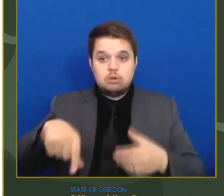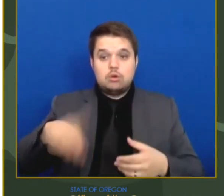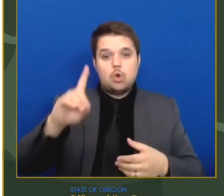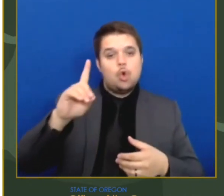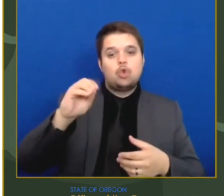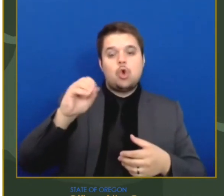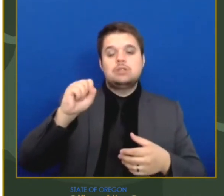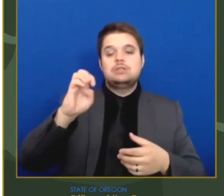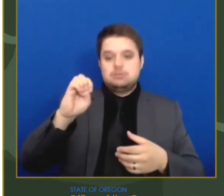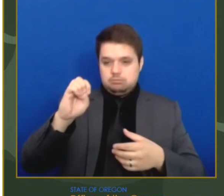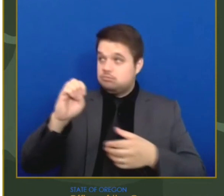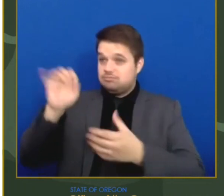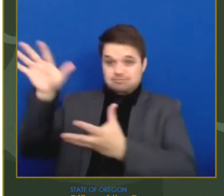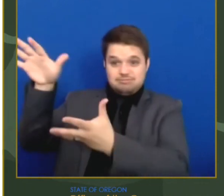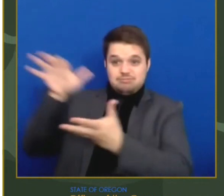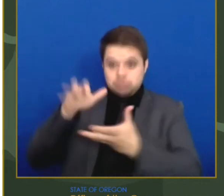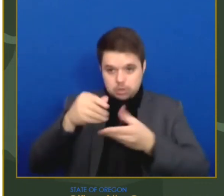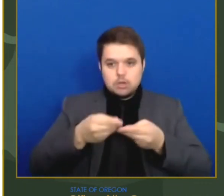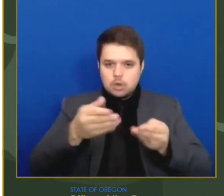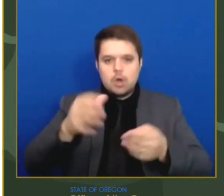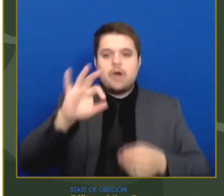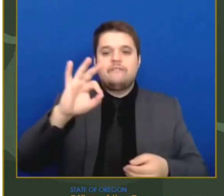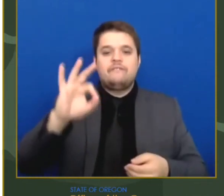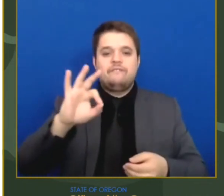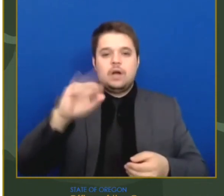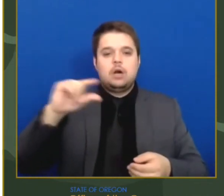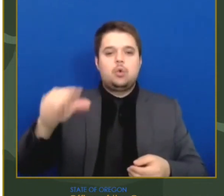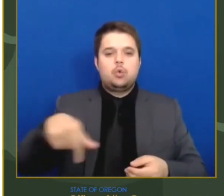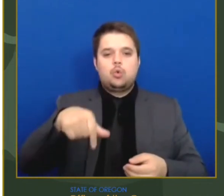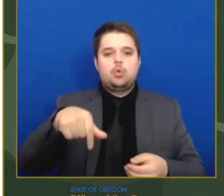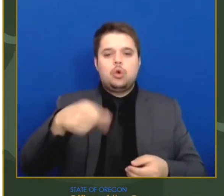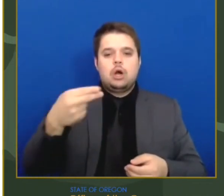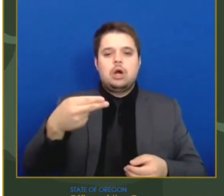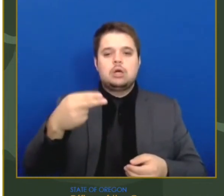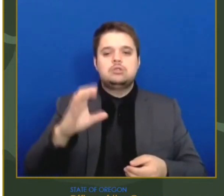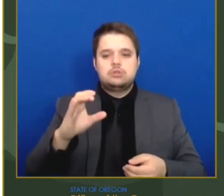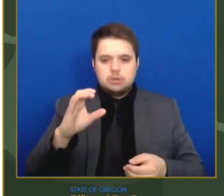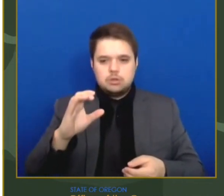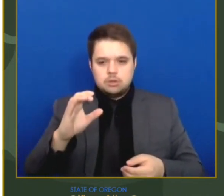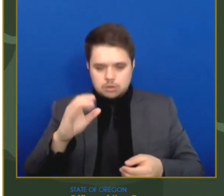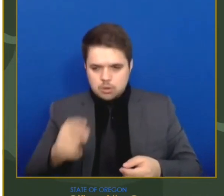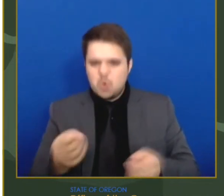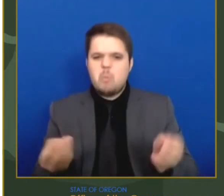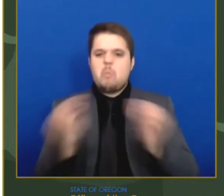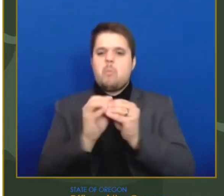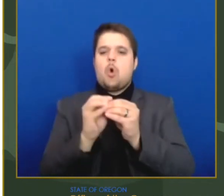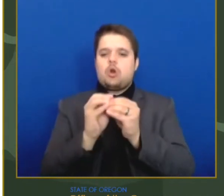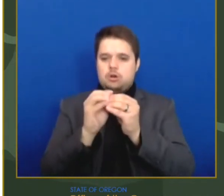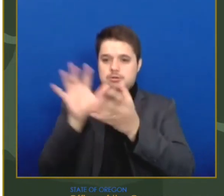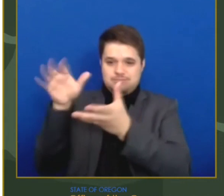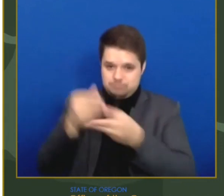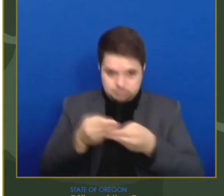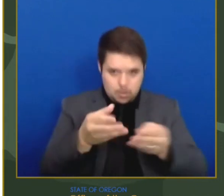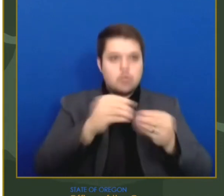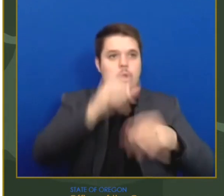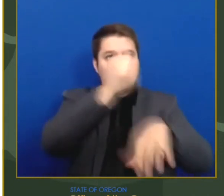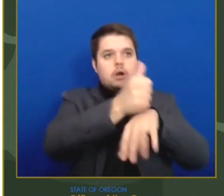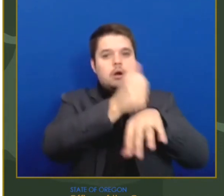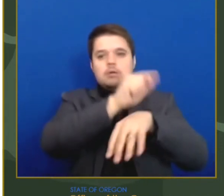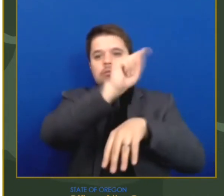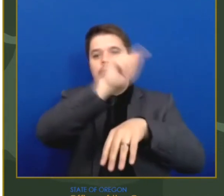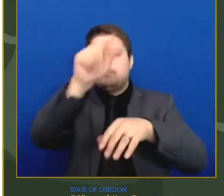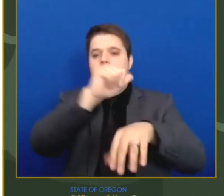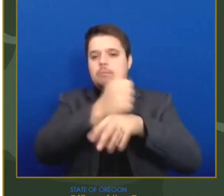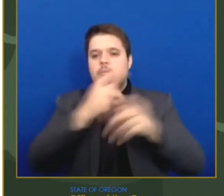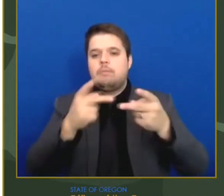doses and add four new centers. Mosaic Medical and Mosaic Medical's Mattress Clinic, Northwest Human Services